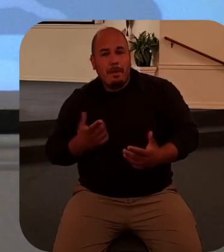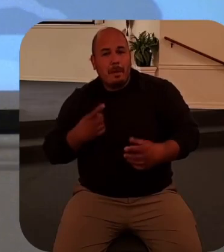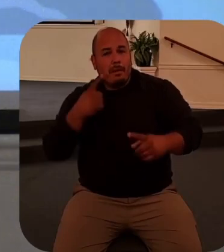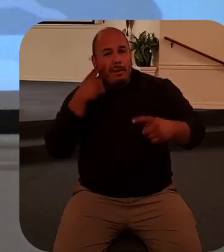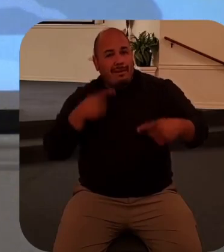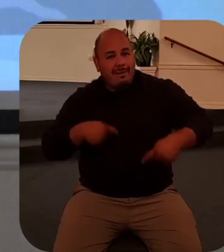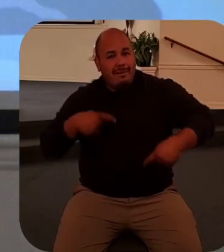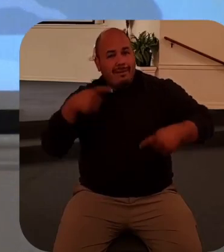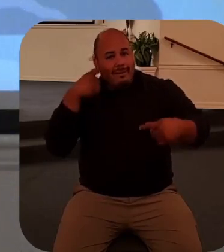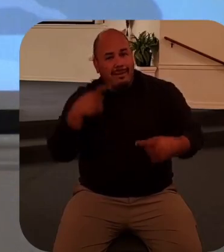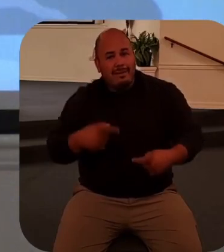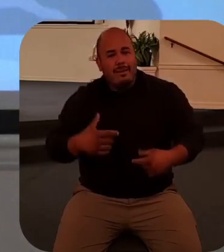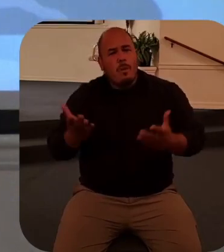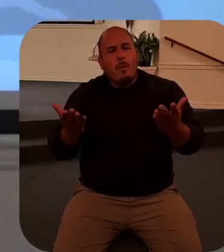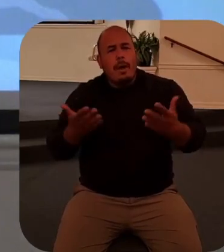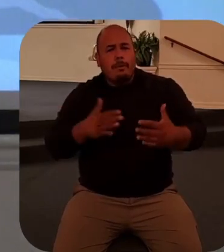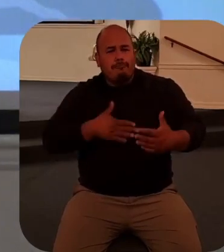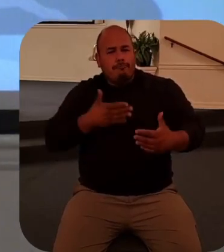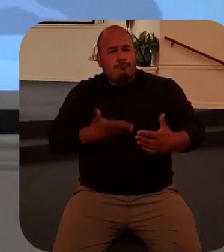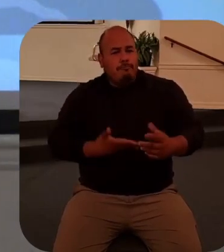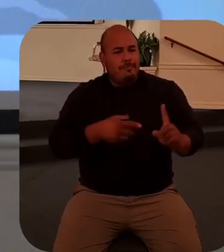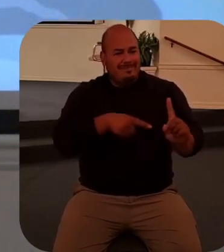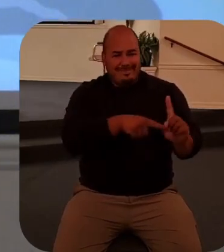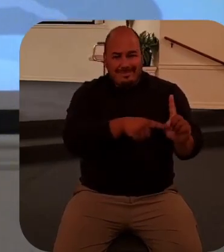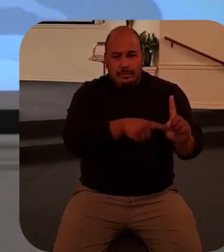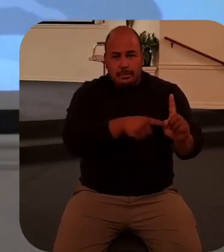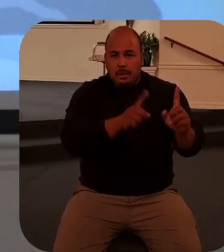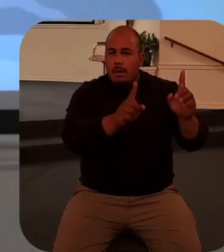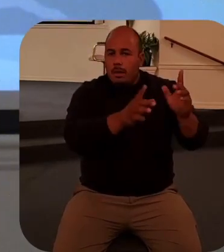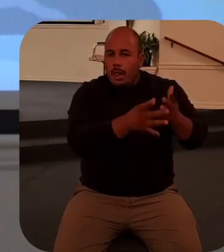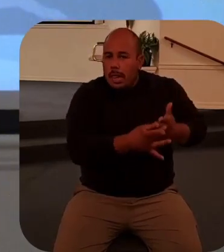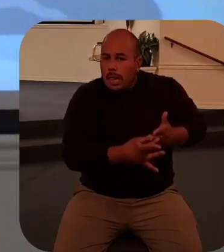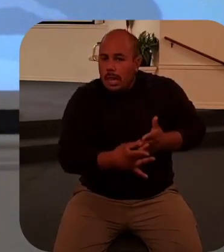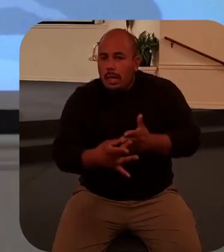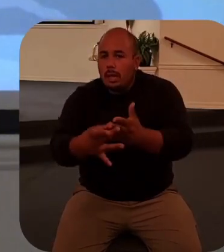went with Mary and Martha to the tomb of Lazarus